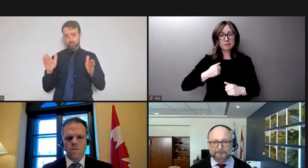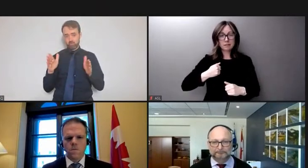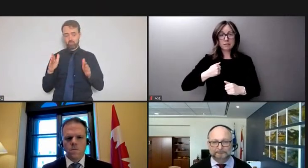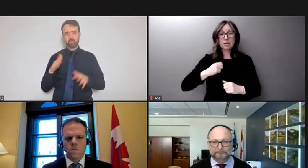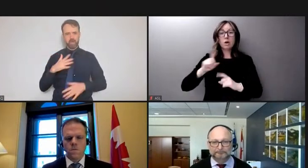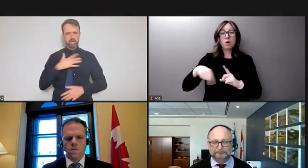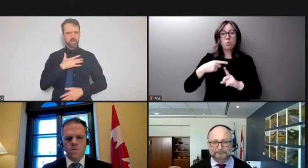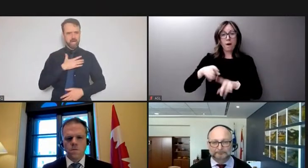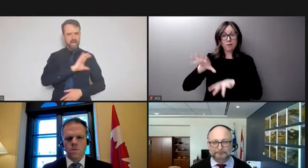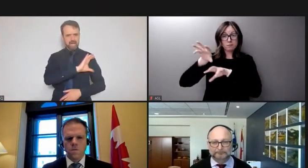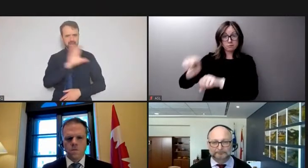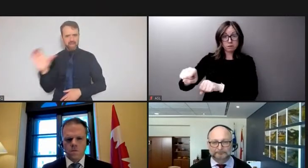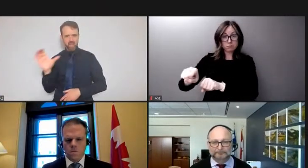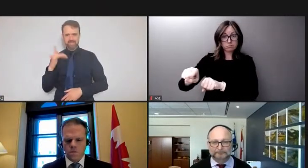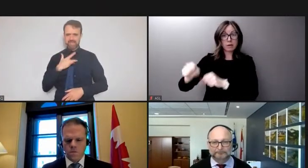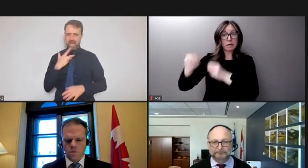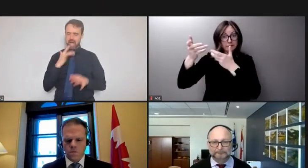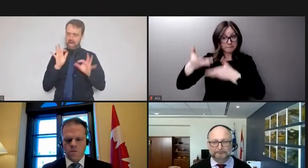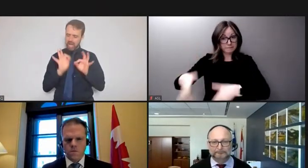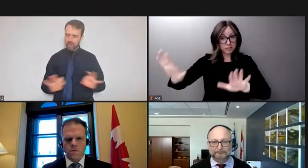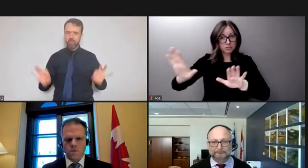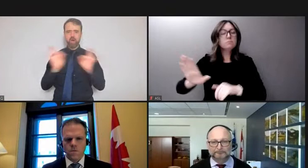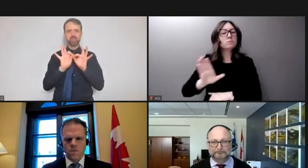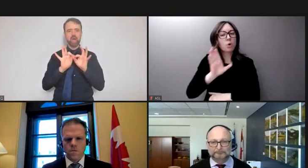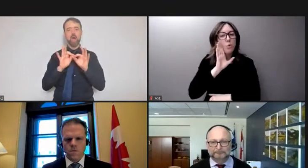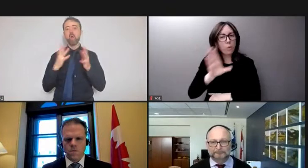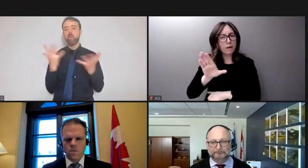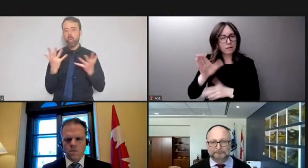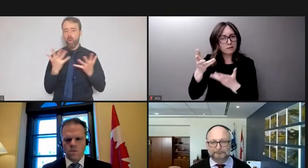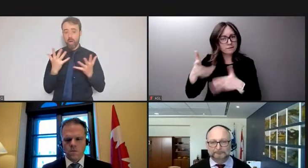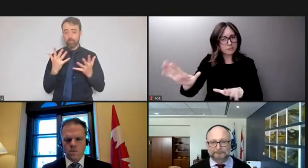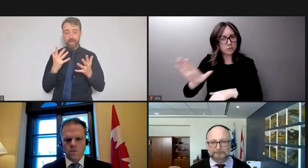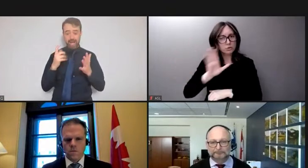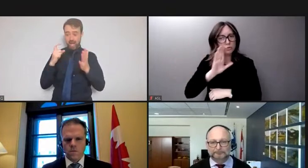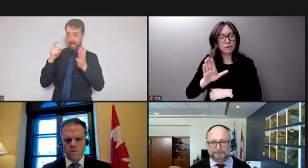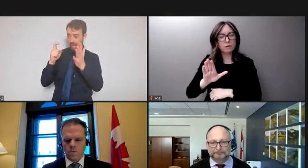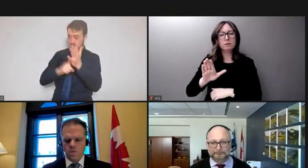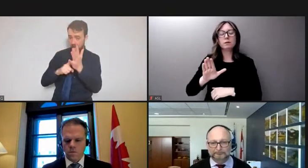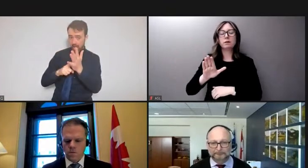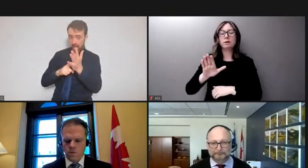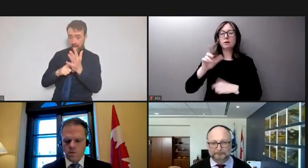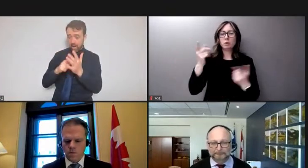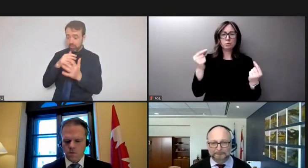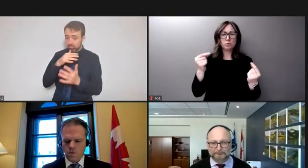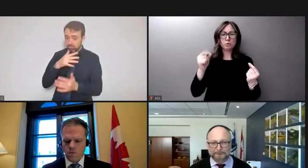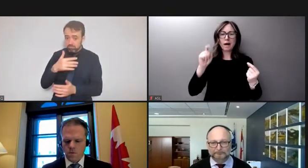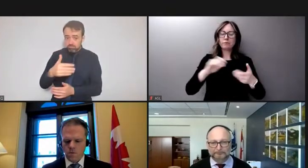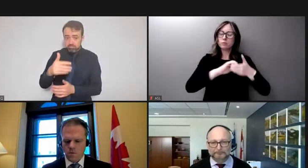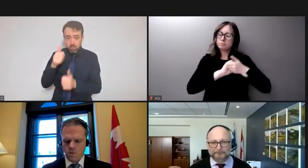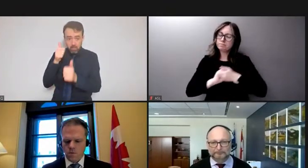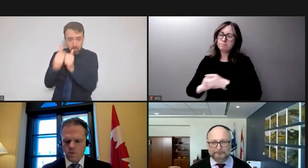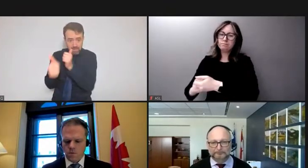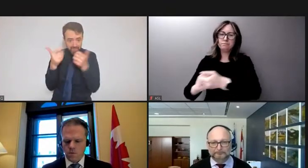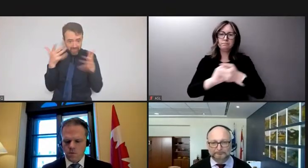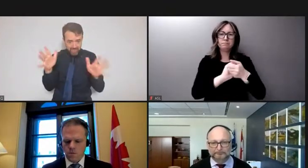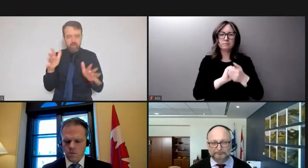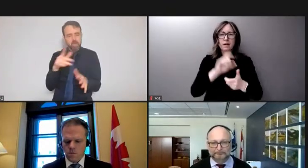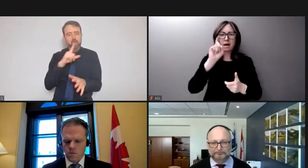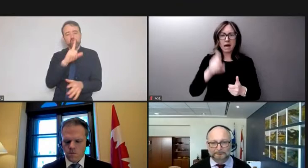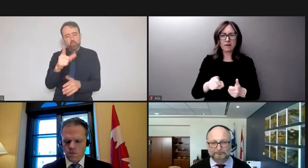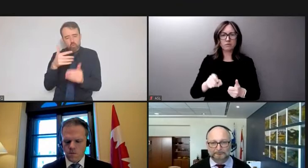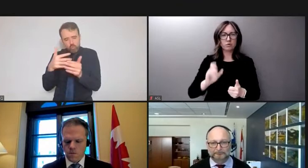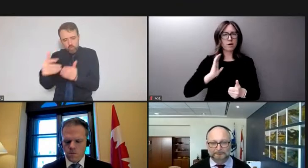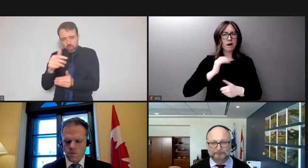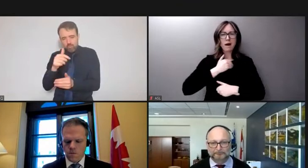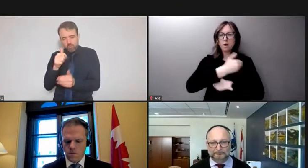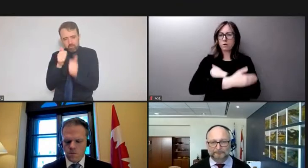over, and it is going to end, to come together and really to heal our